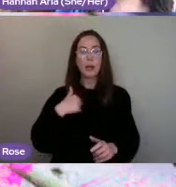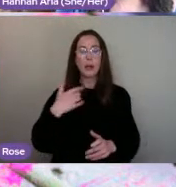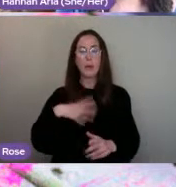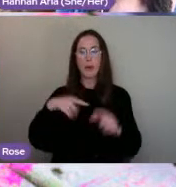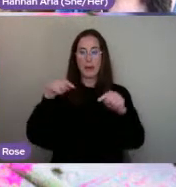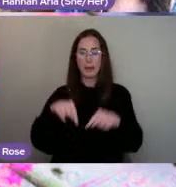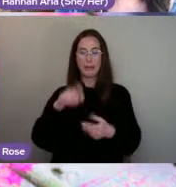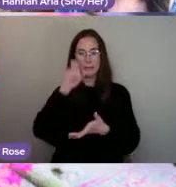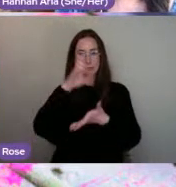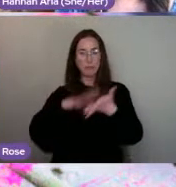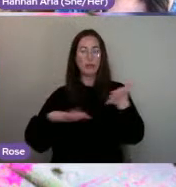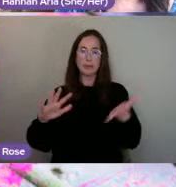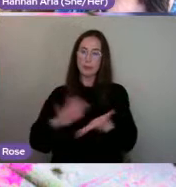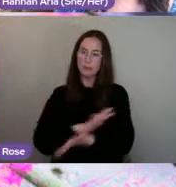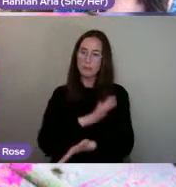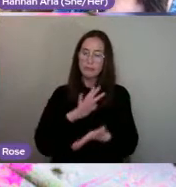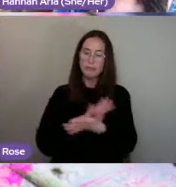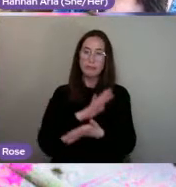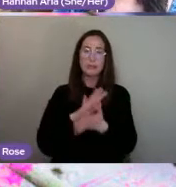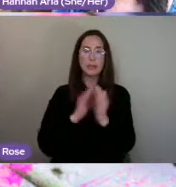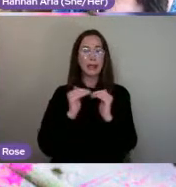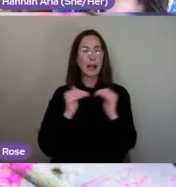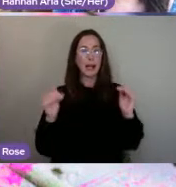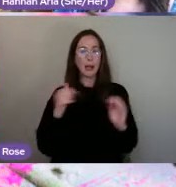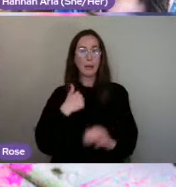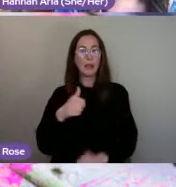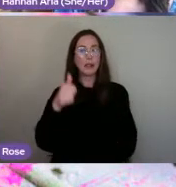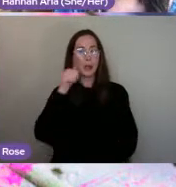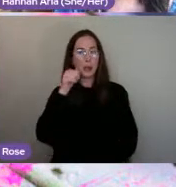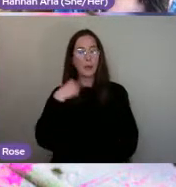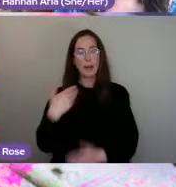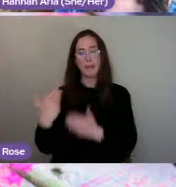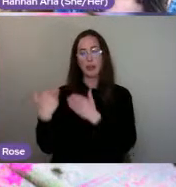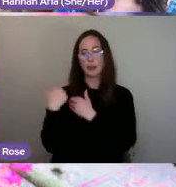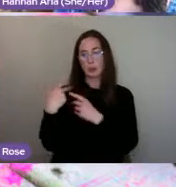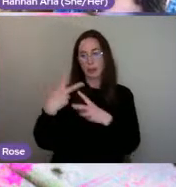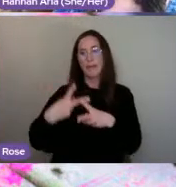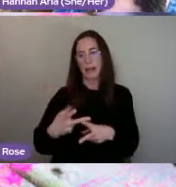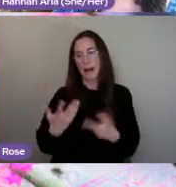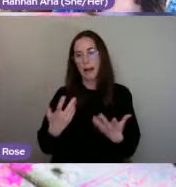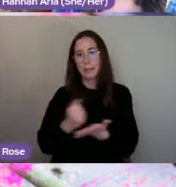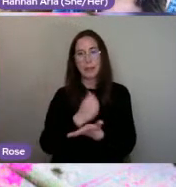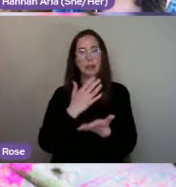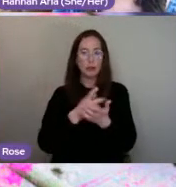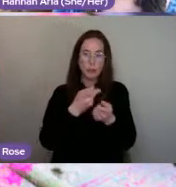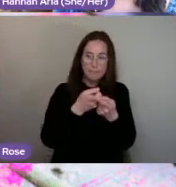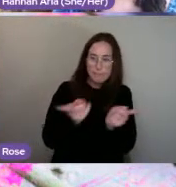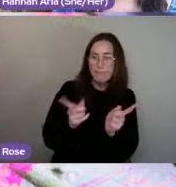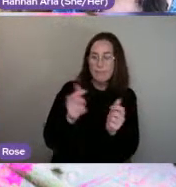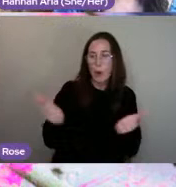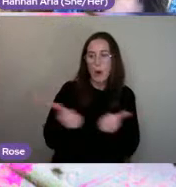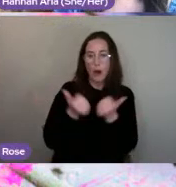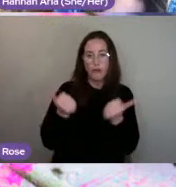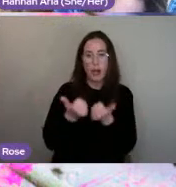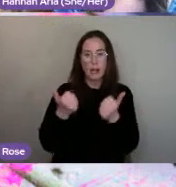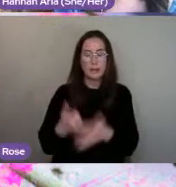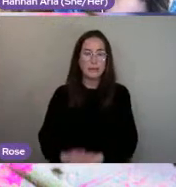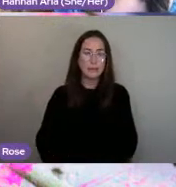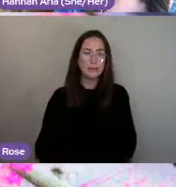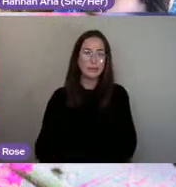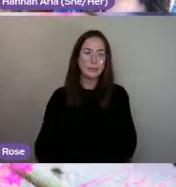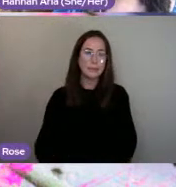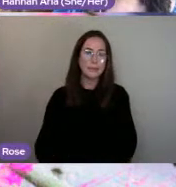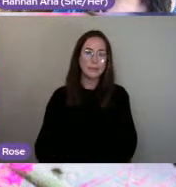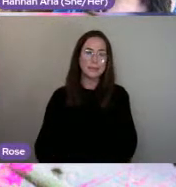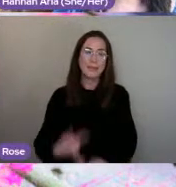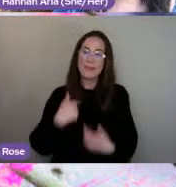experience. But equally, we know that we need to have a duty of care to make sure that everyone's OK. We're